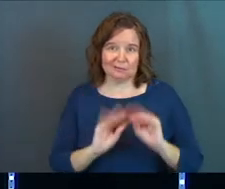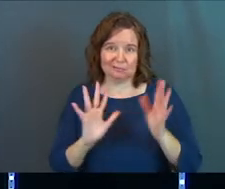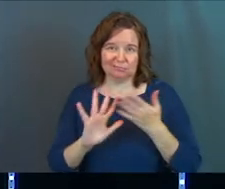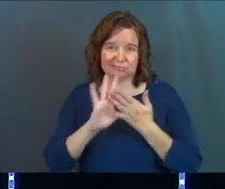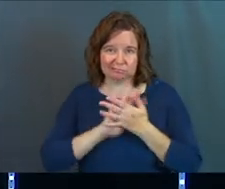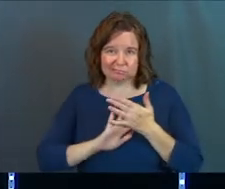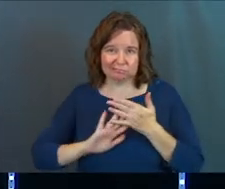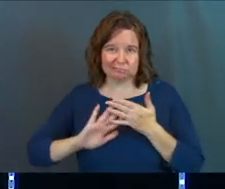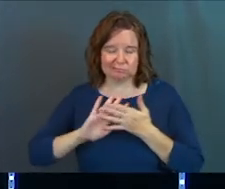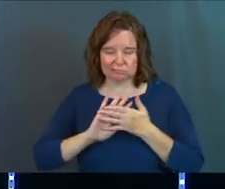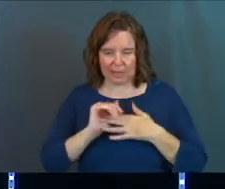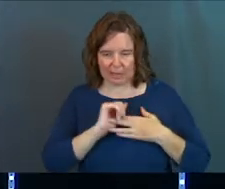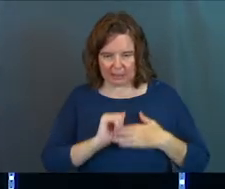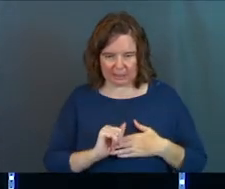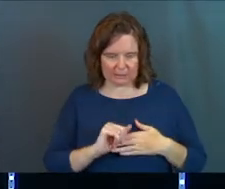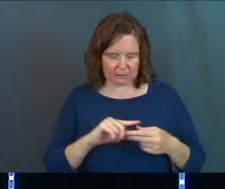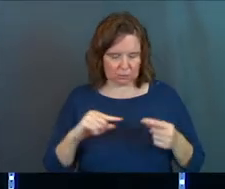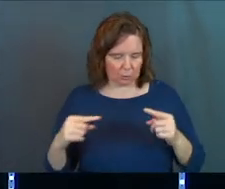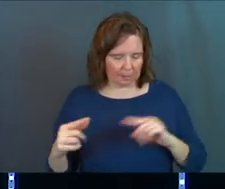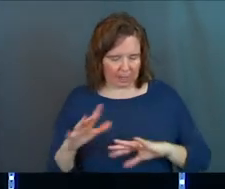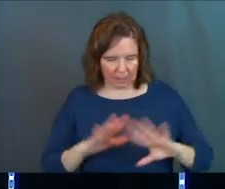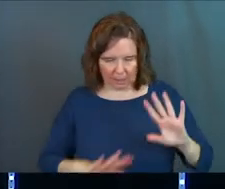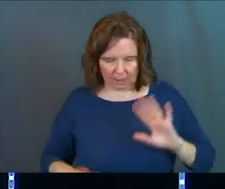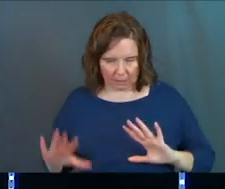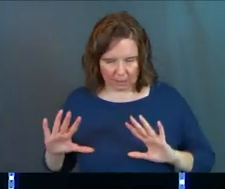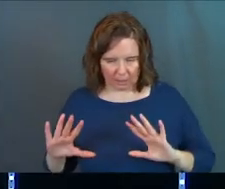And it leads us to a particular pain point.